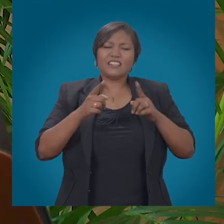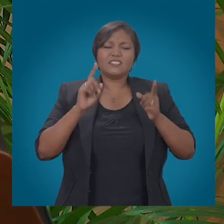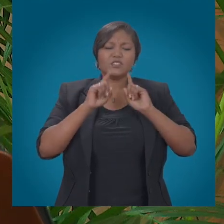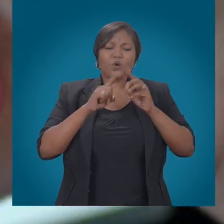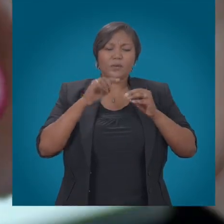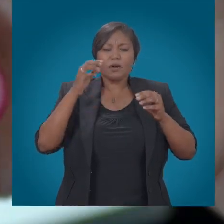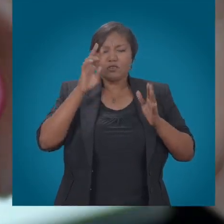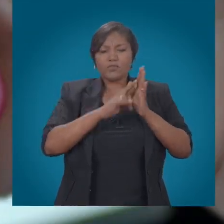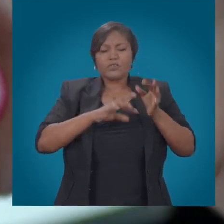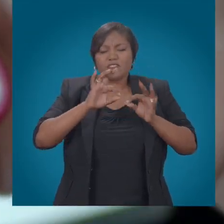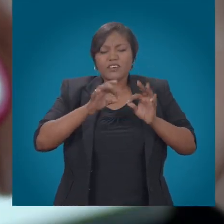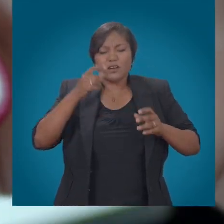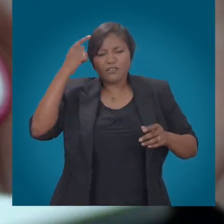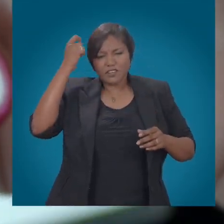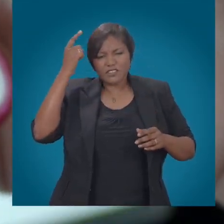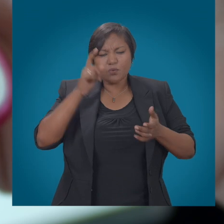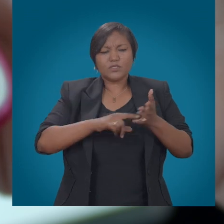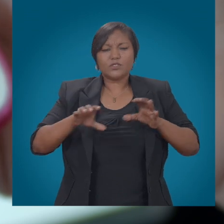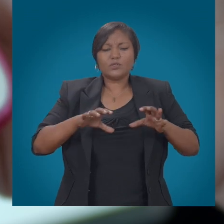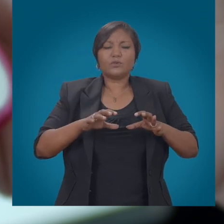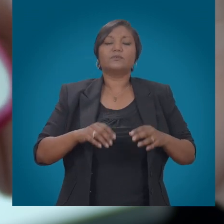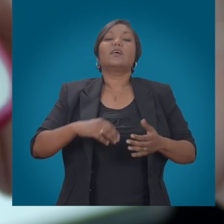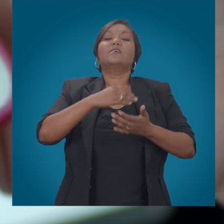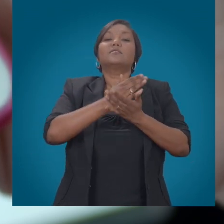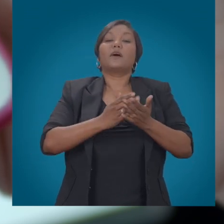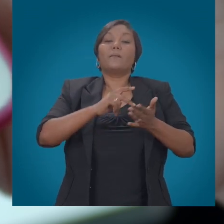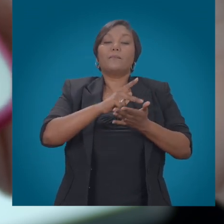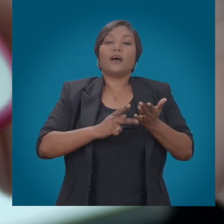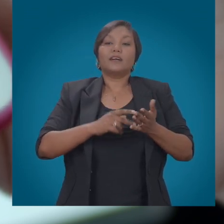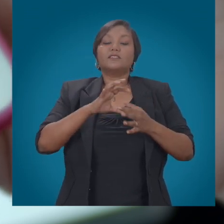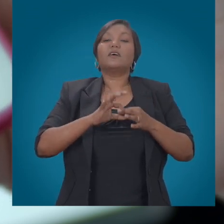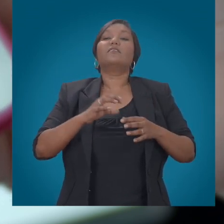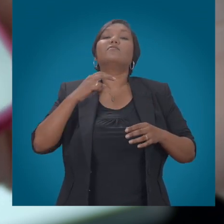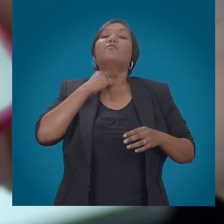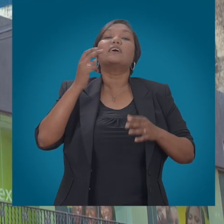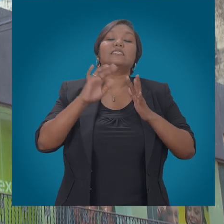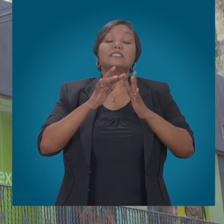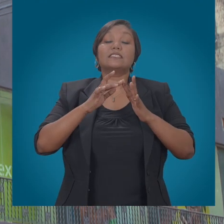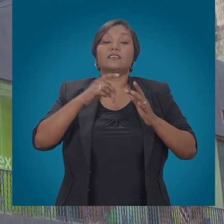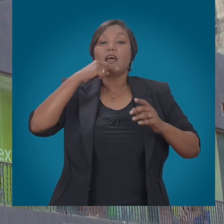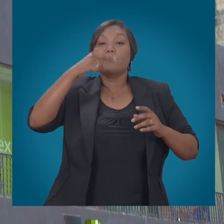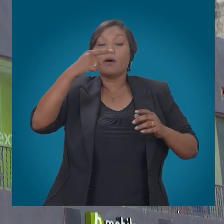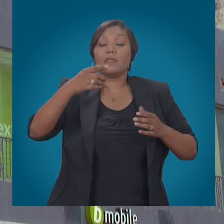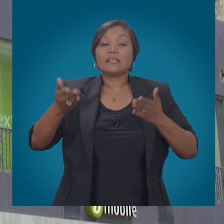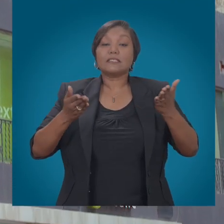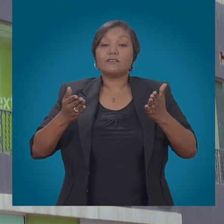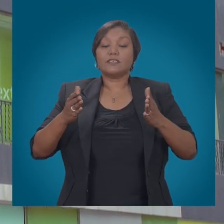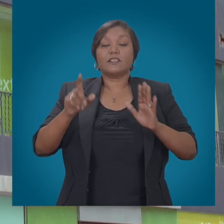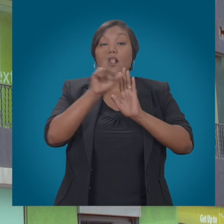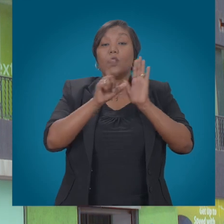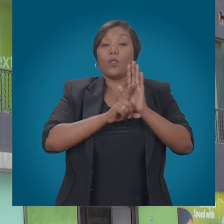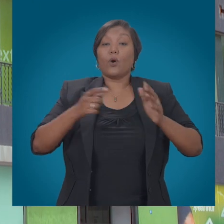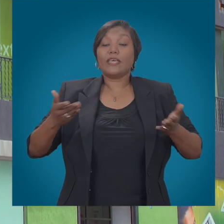Certain aspects of OTT and VOIP can be considered public telecom services. Under the Telecommunications Act,